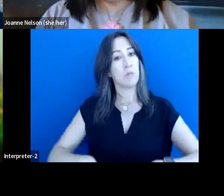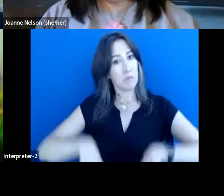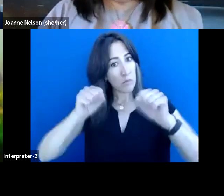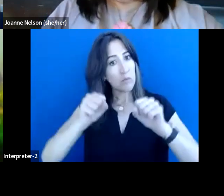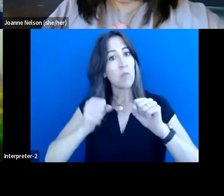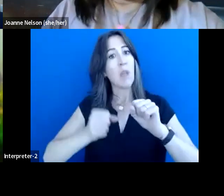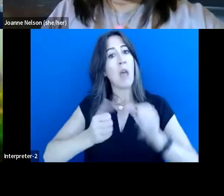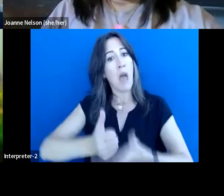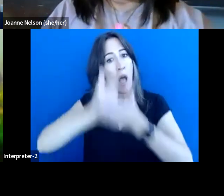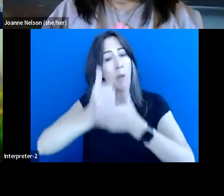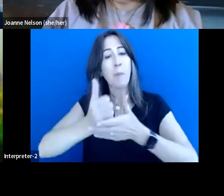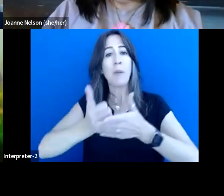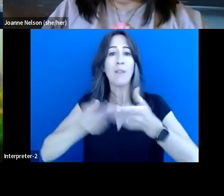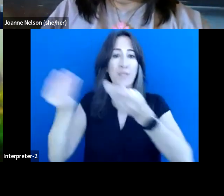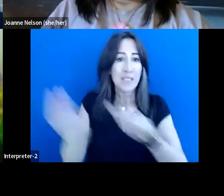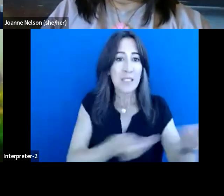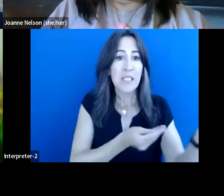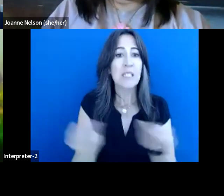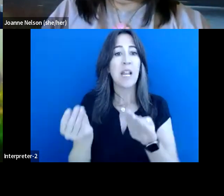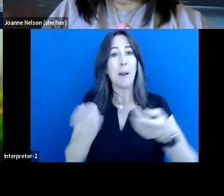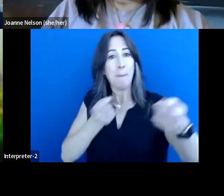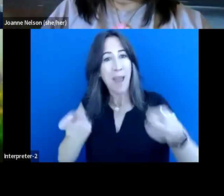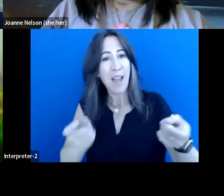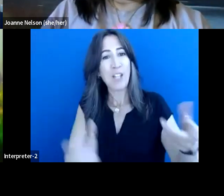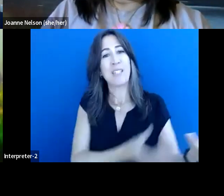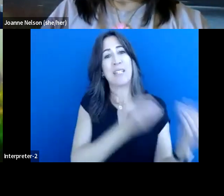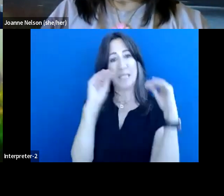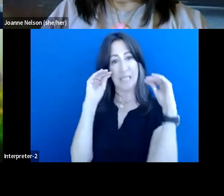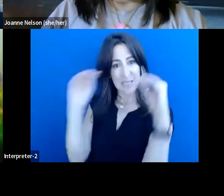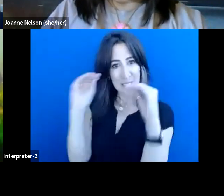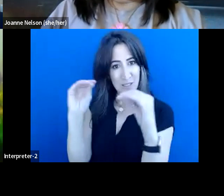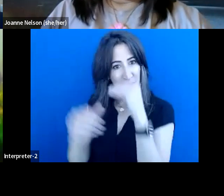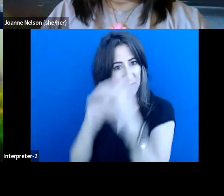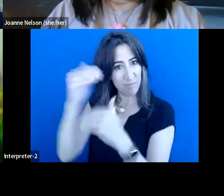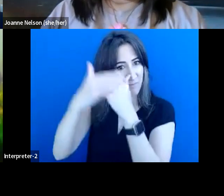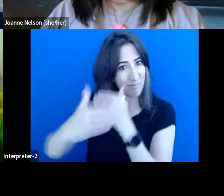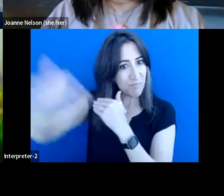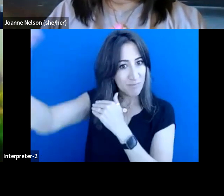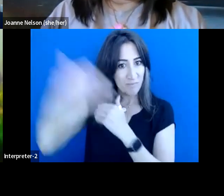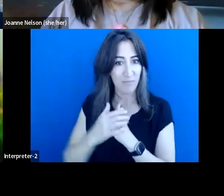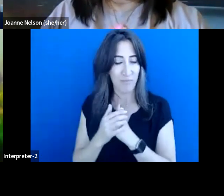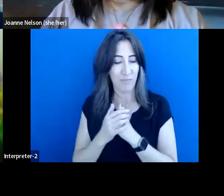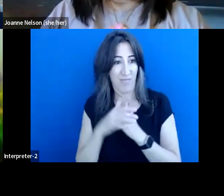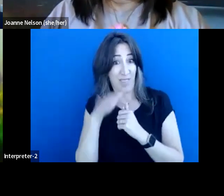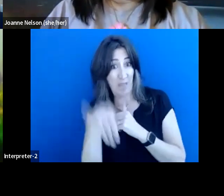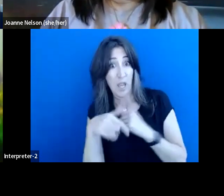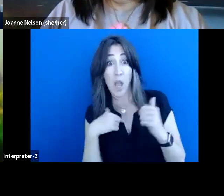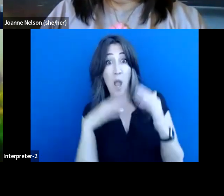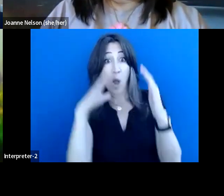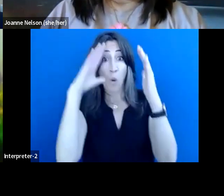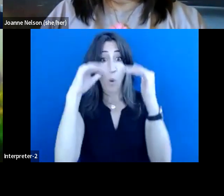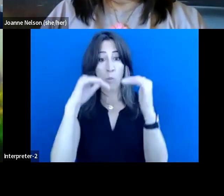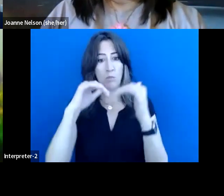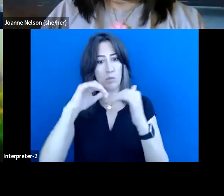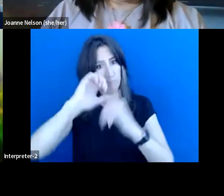manage, um, and educate through that process. And, you know, this is becoming what I'm, I'm hoping to establish